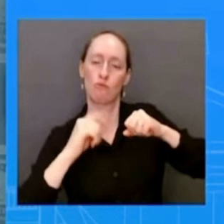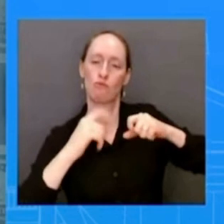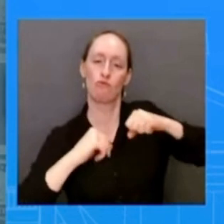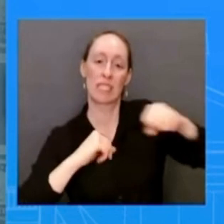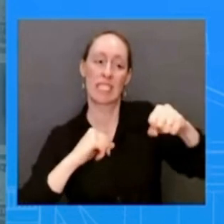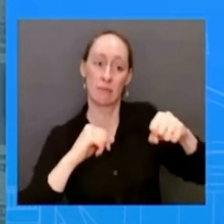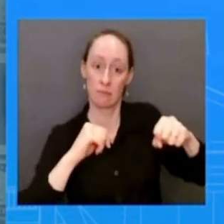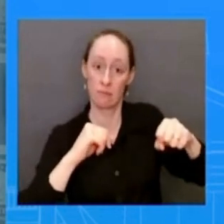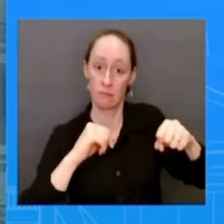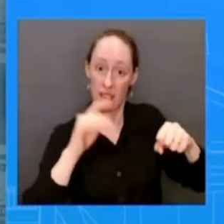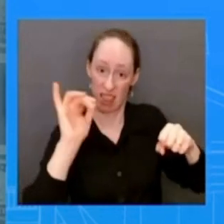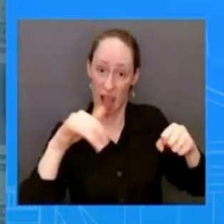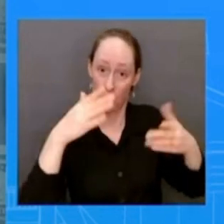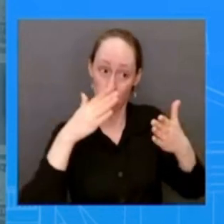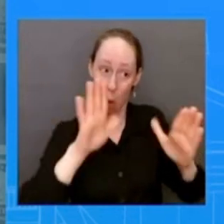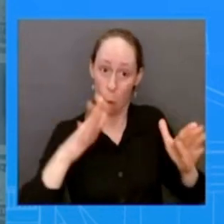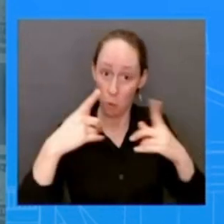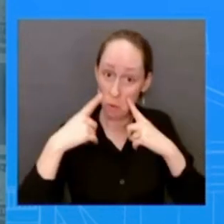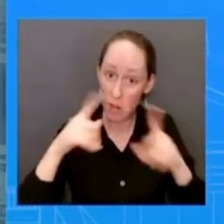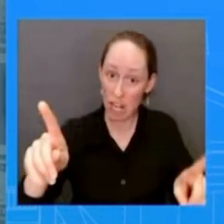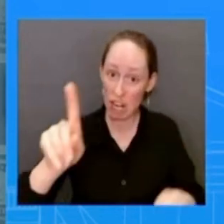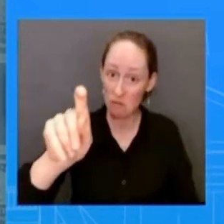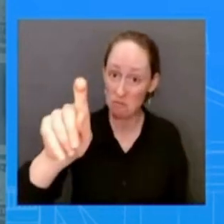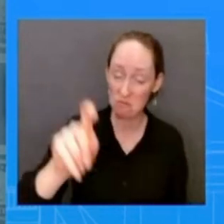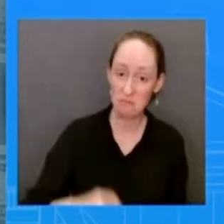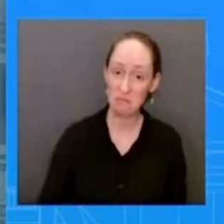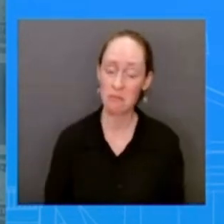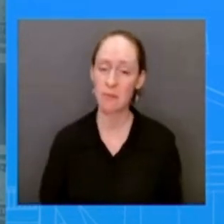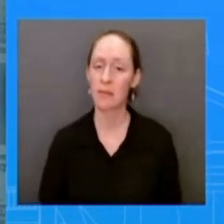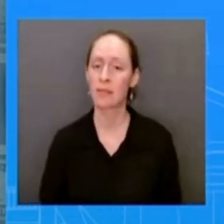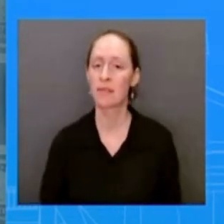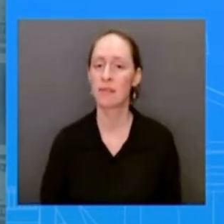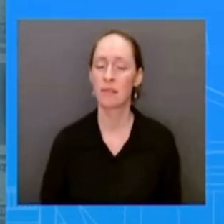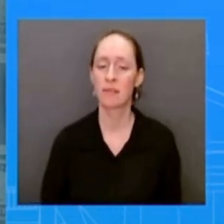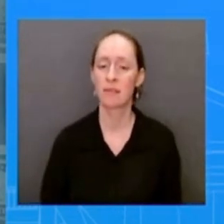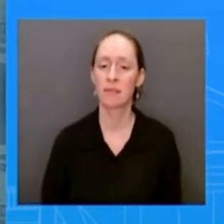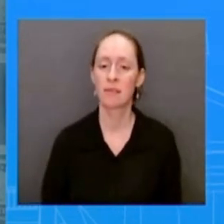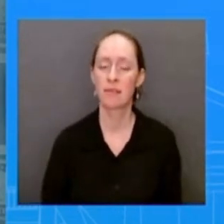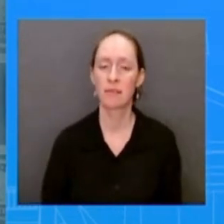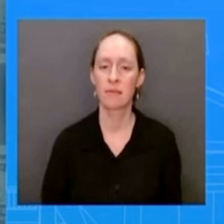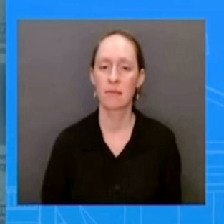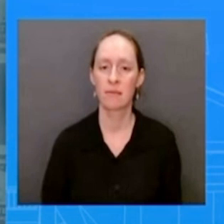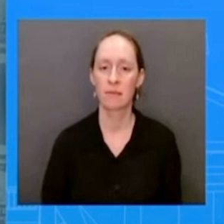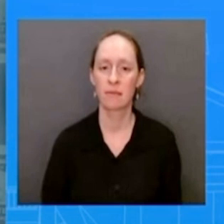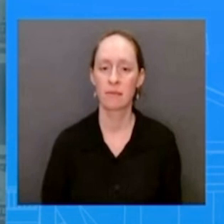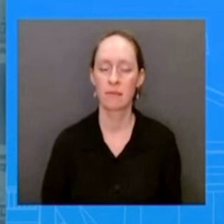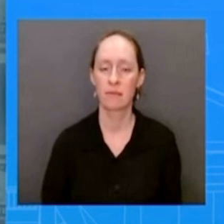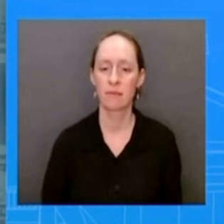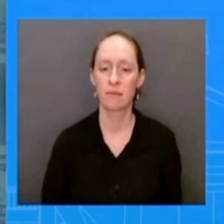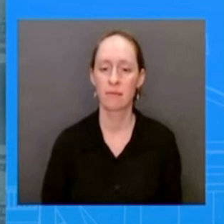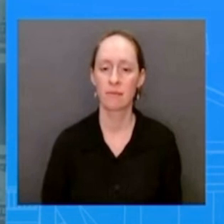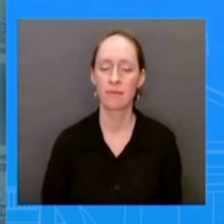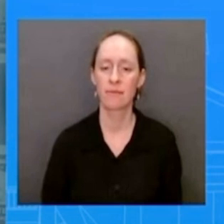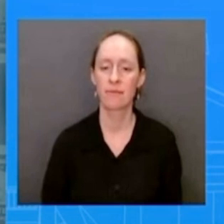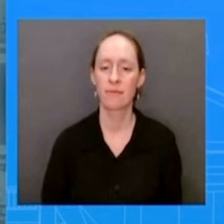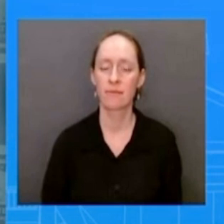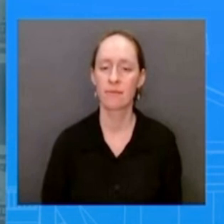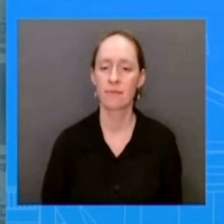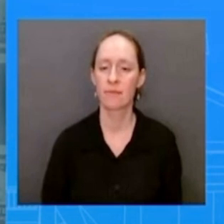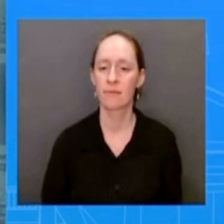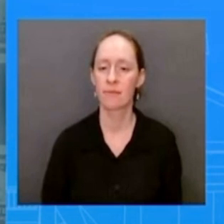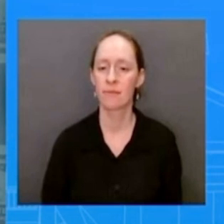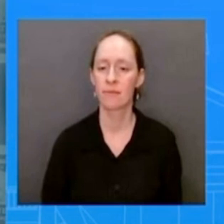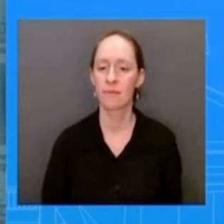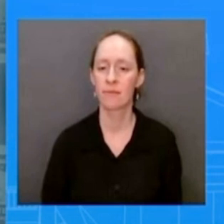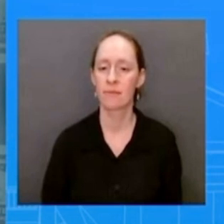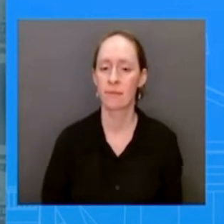since the beginning of this year when he expanded the parolee program right that was a way to give an opportunity to folks who are seeking